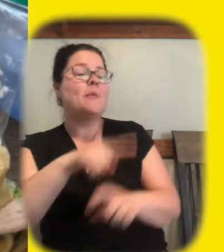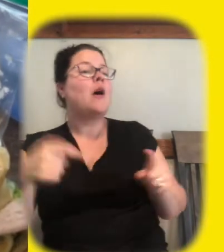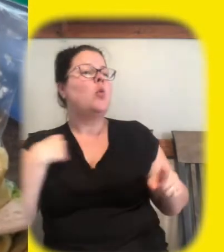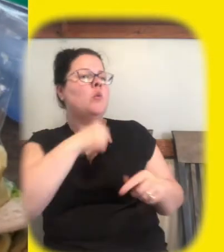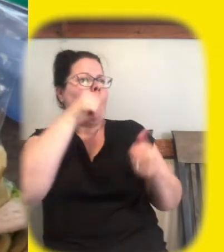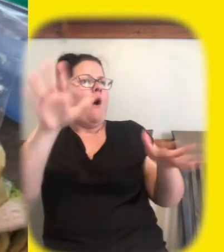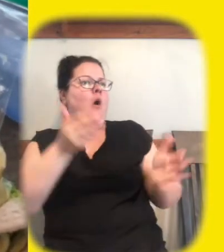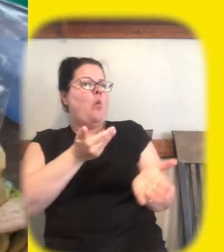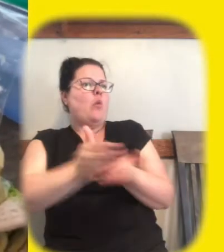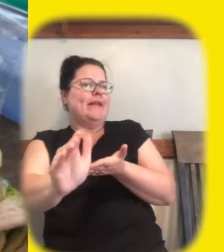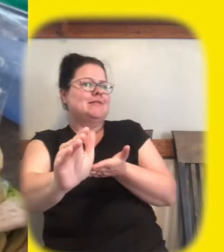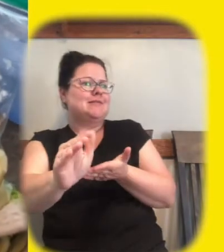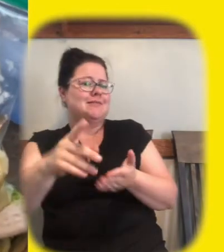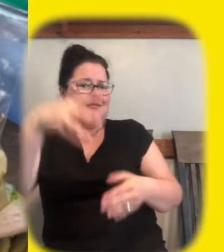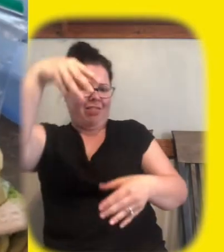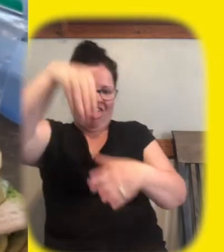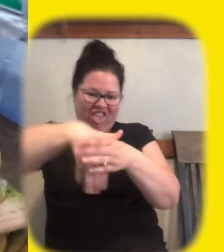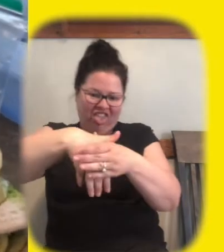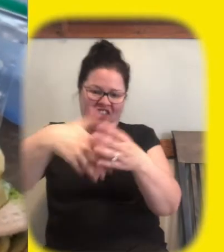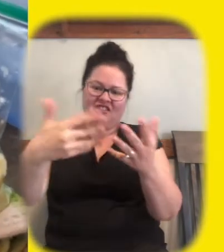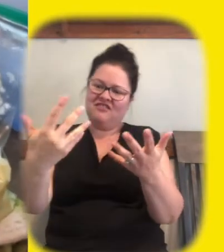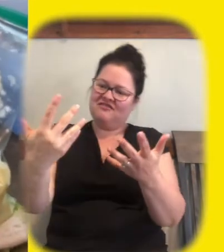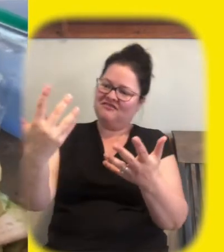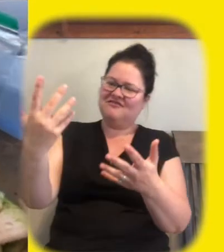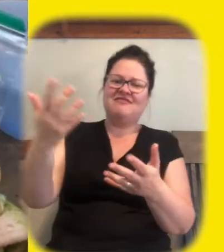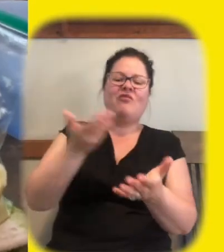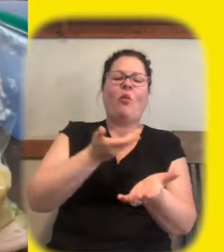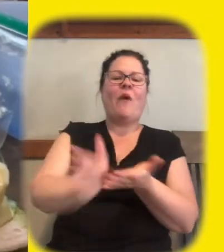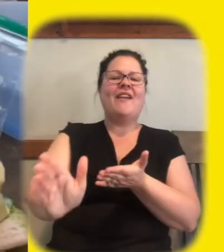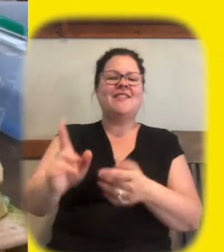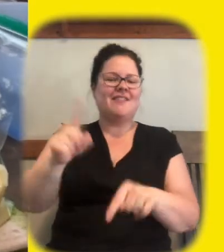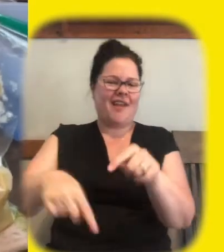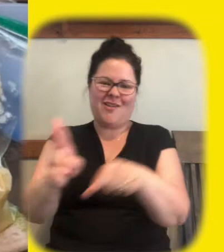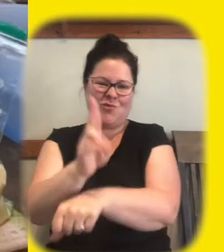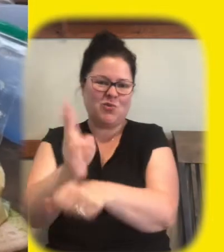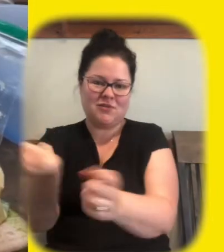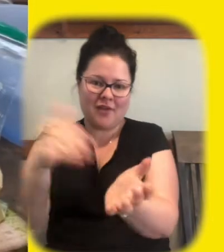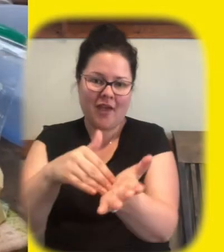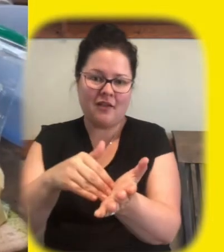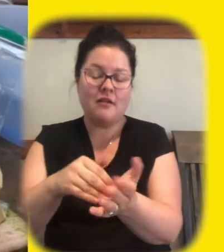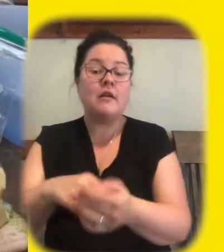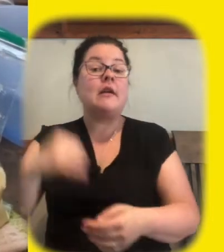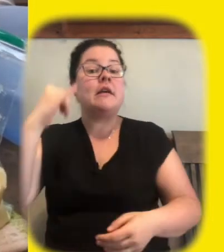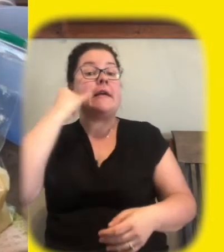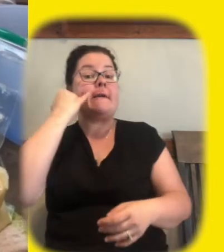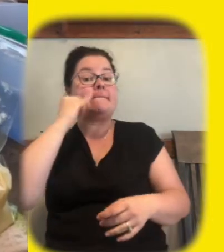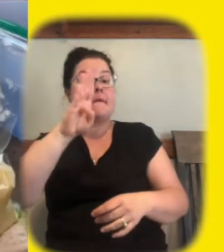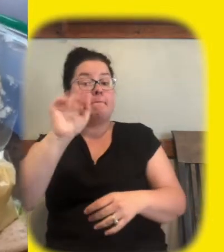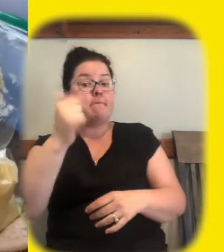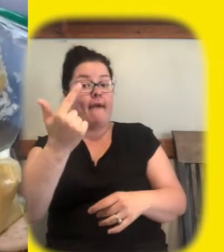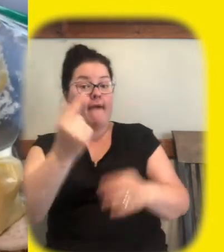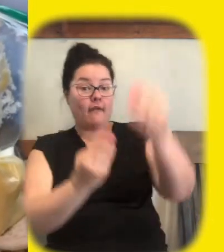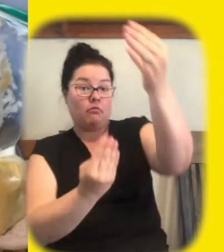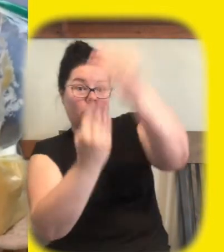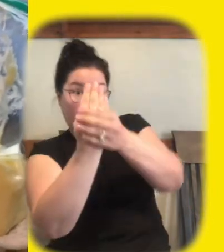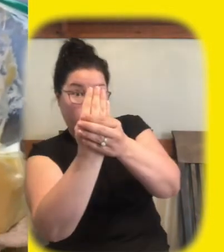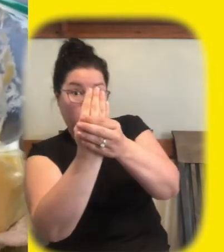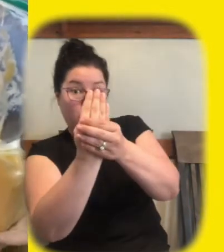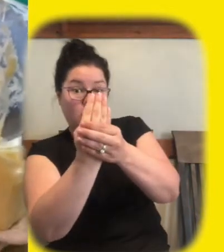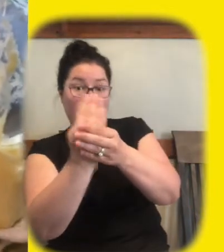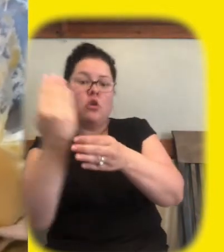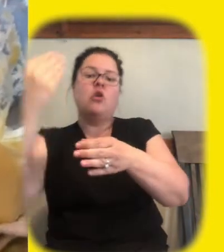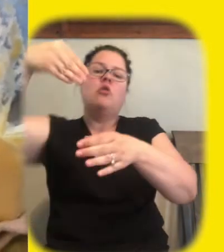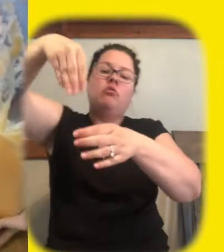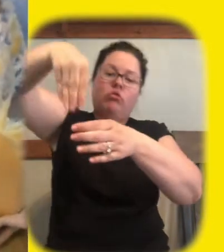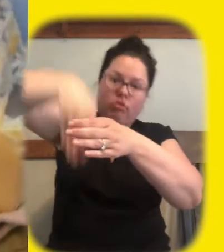it because this is something we can use so if we put your hand in a bag as well then it will protect that